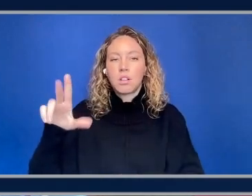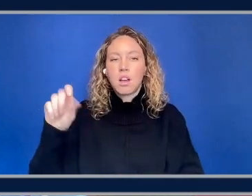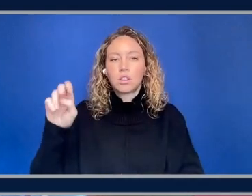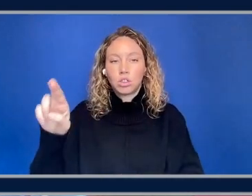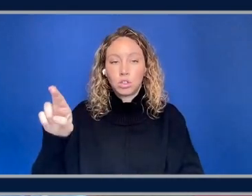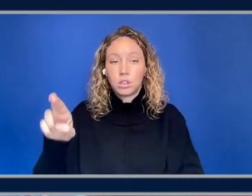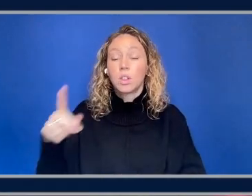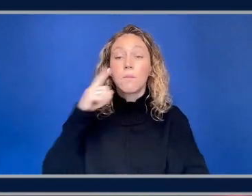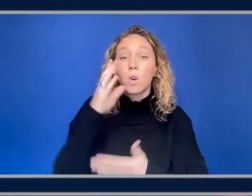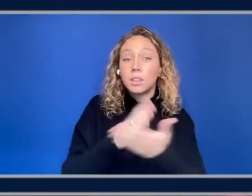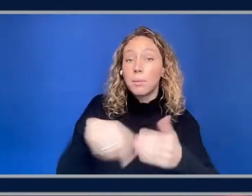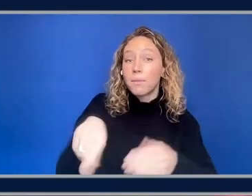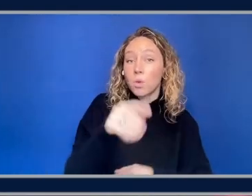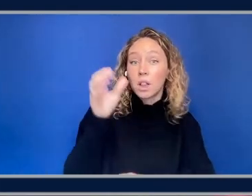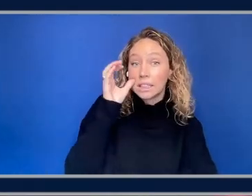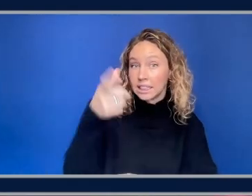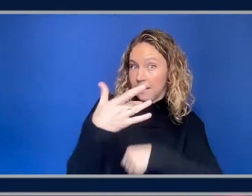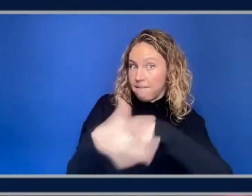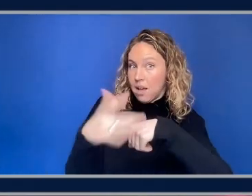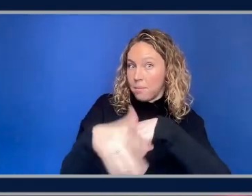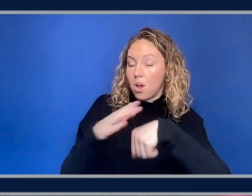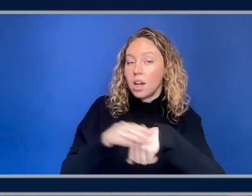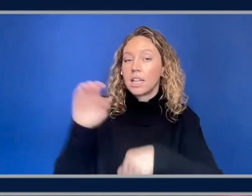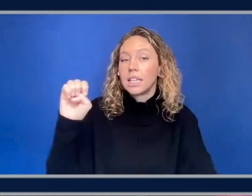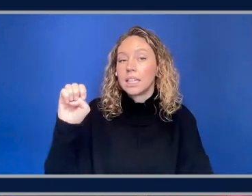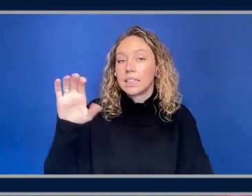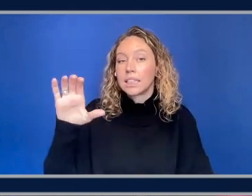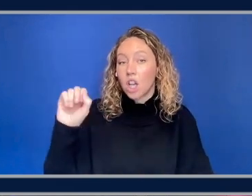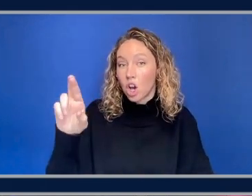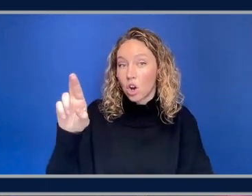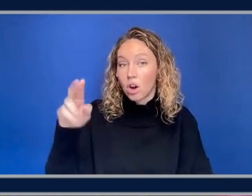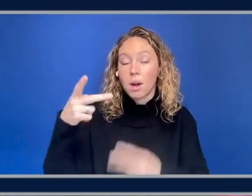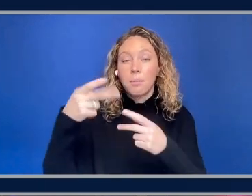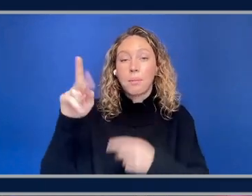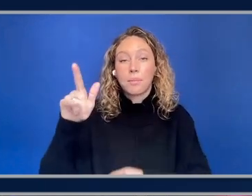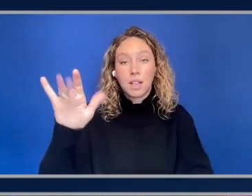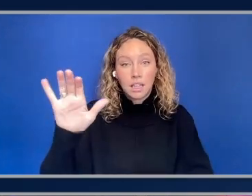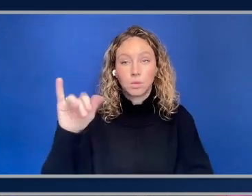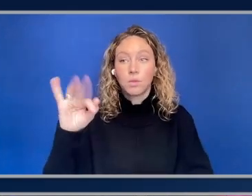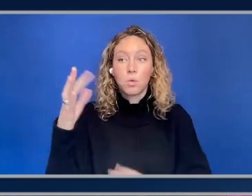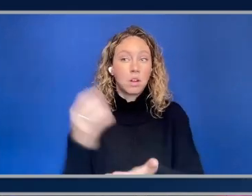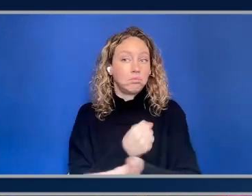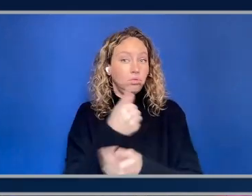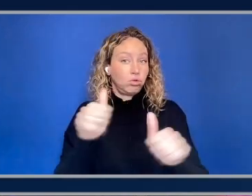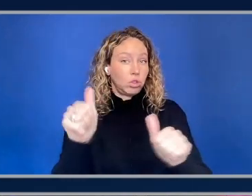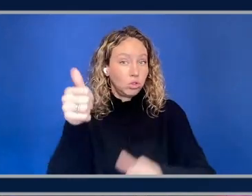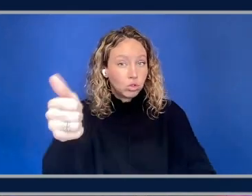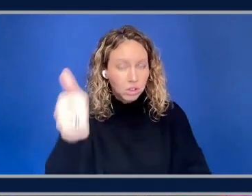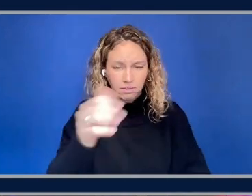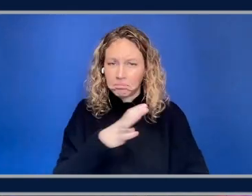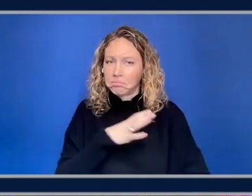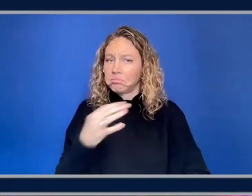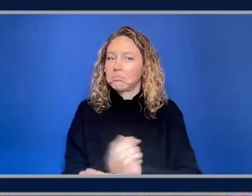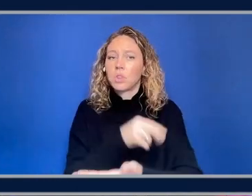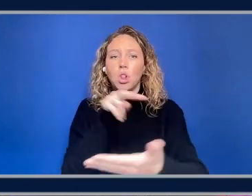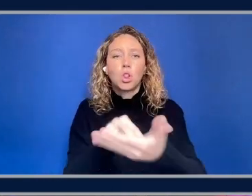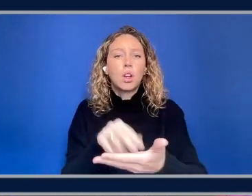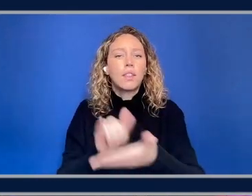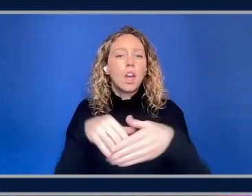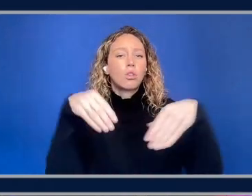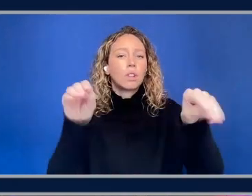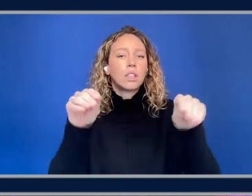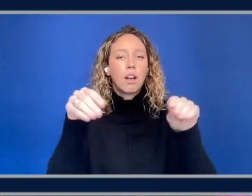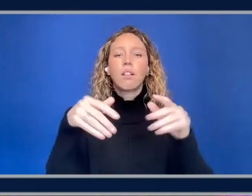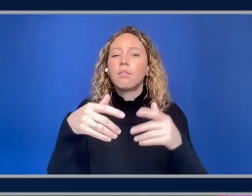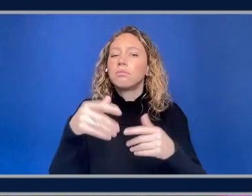maybe listening in. This is available on ECR Public. So if you wanted to go and try this yourself, feel free to look for the retail store app sample